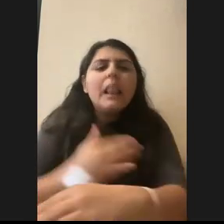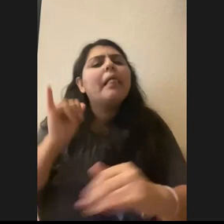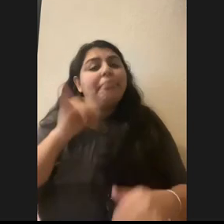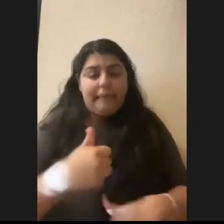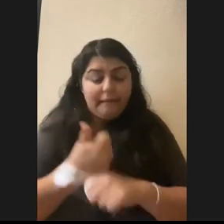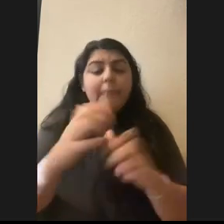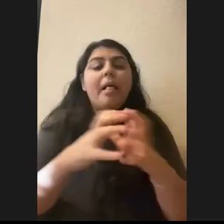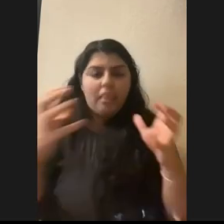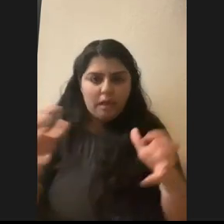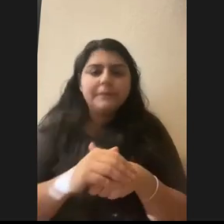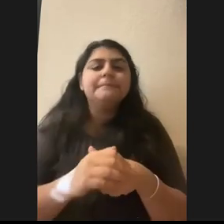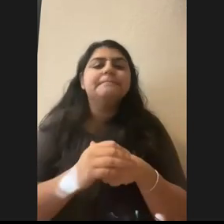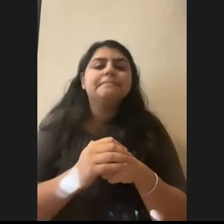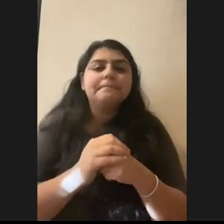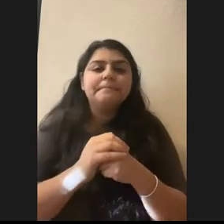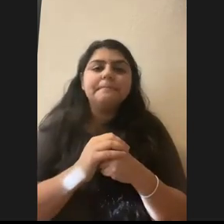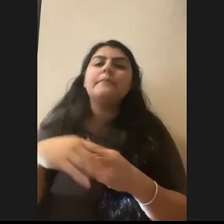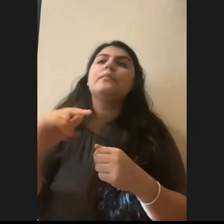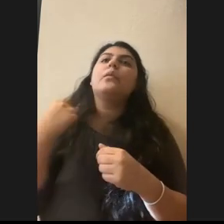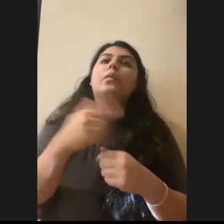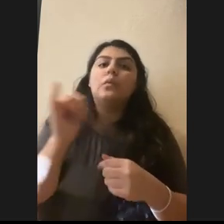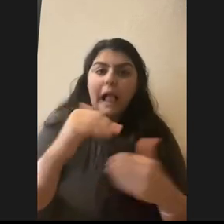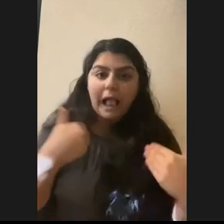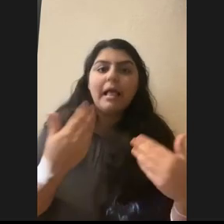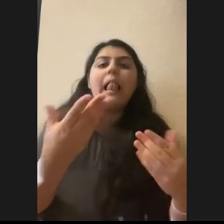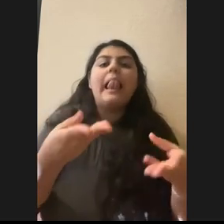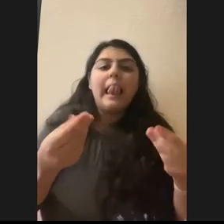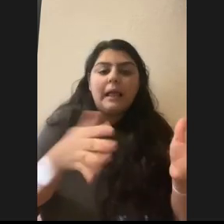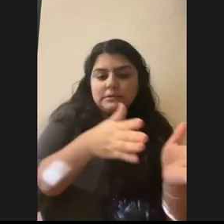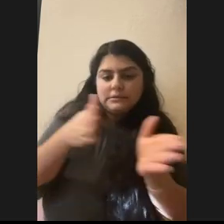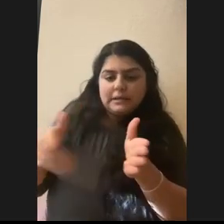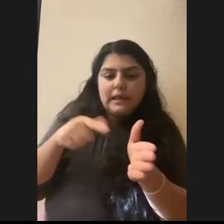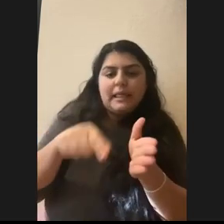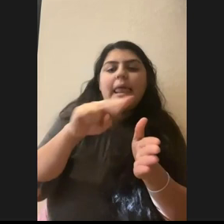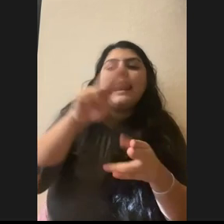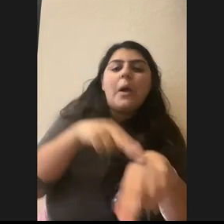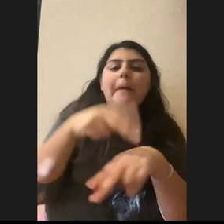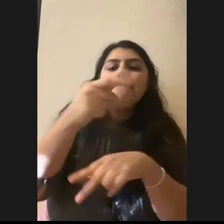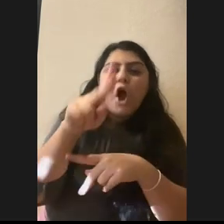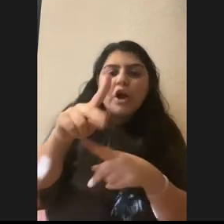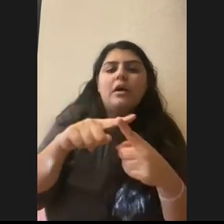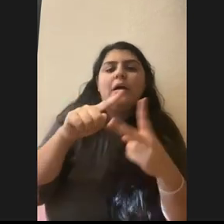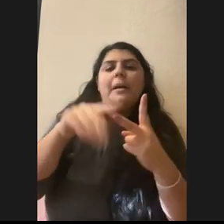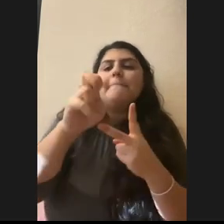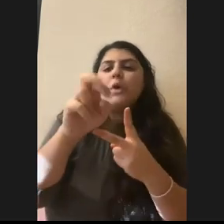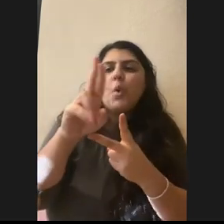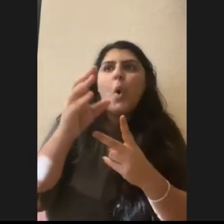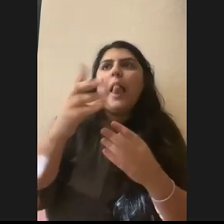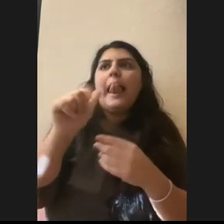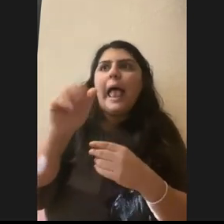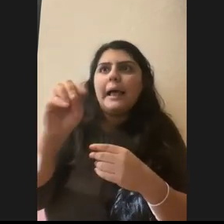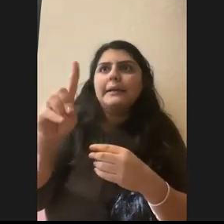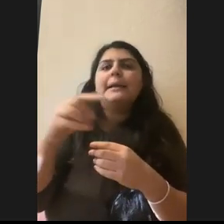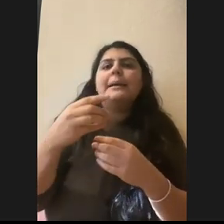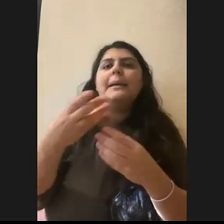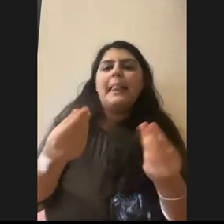Um, we have land set aside, national parks, uh, bureau land management, um, other countries obviously